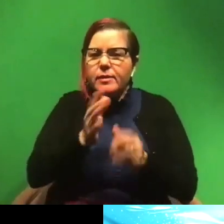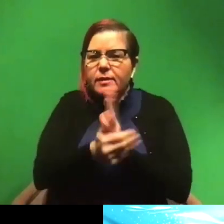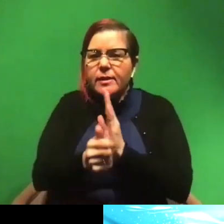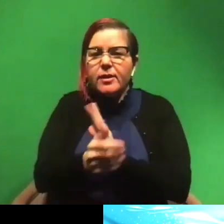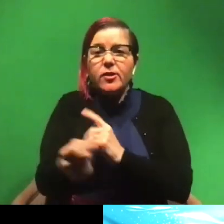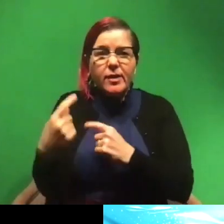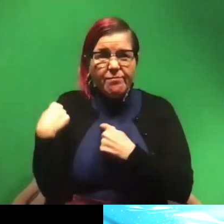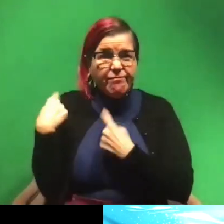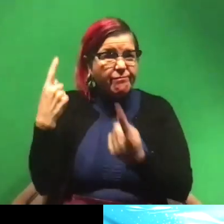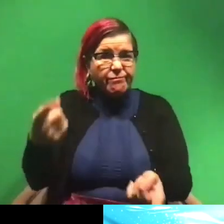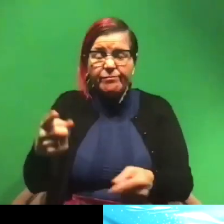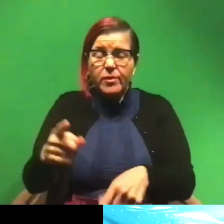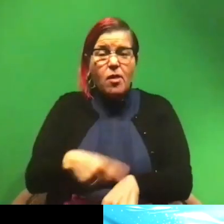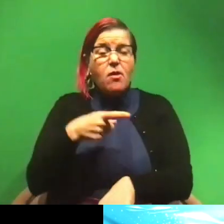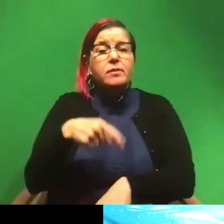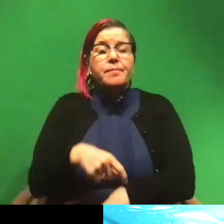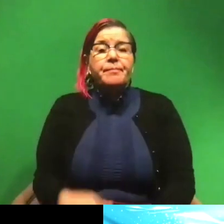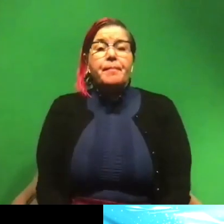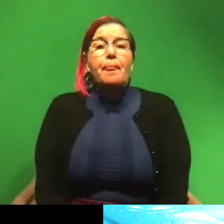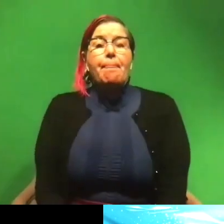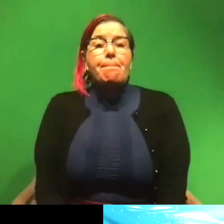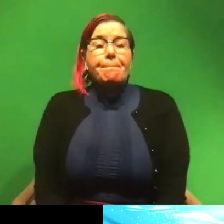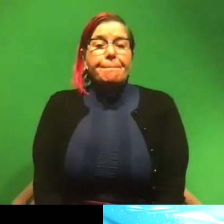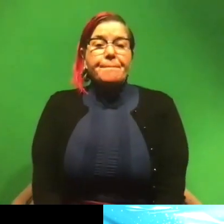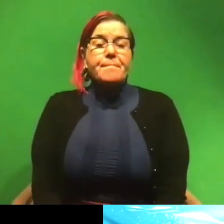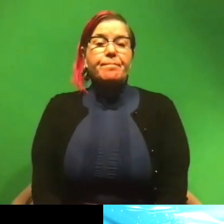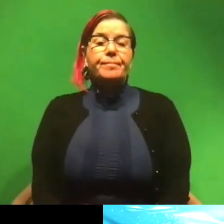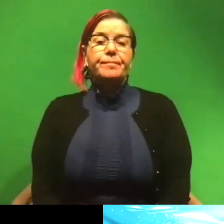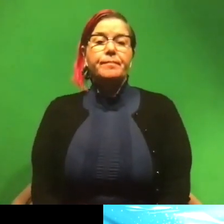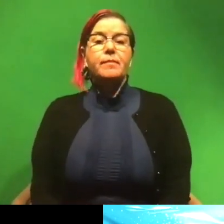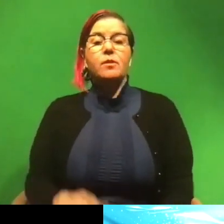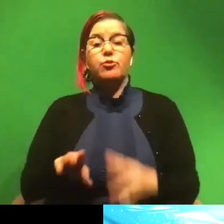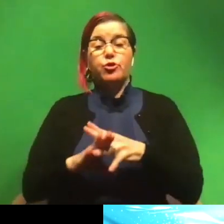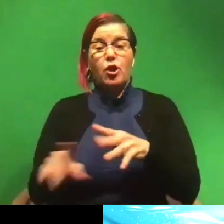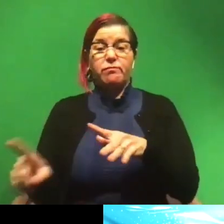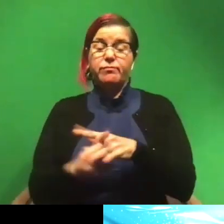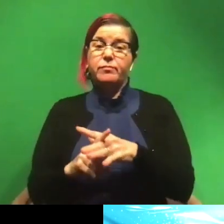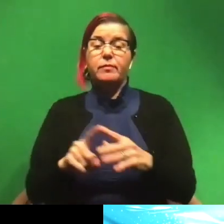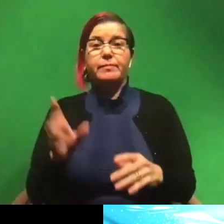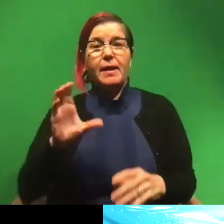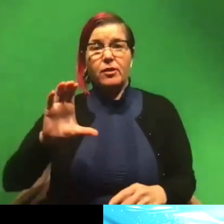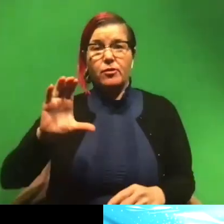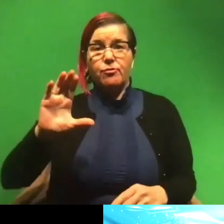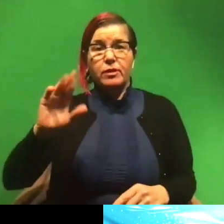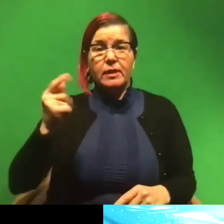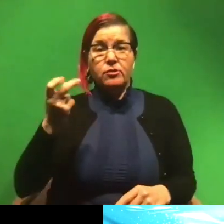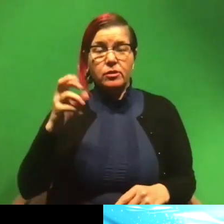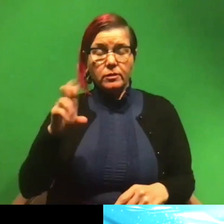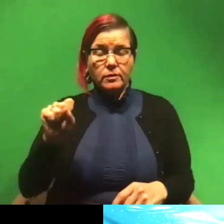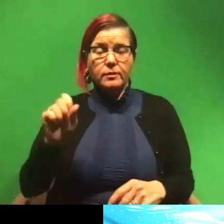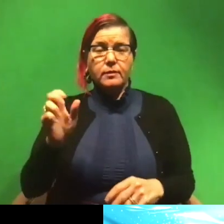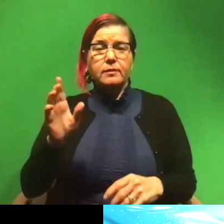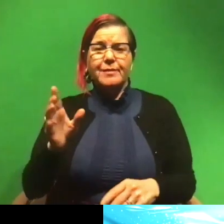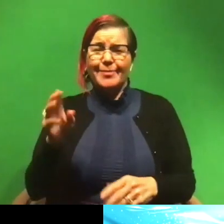long time. So the sharks first started rising in the Cretaceous period, which is